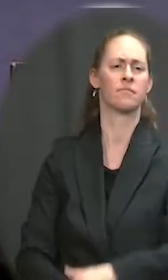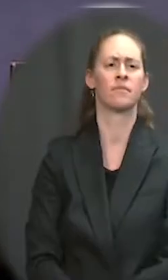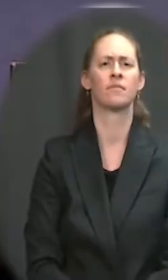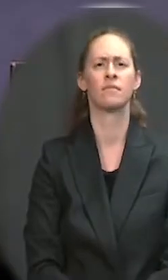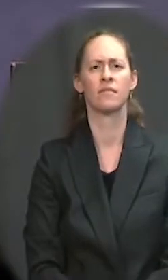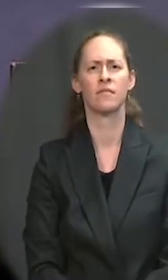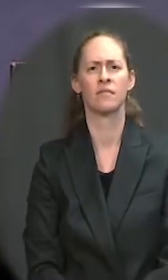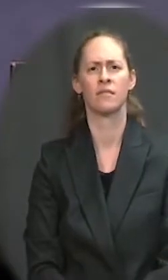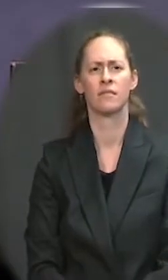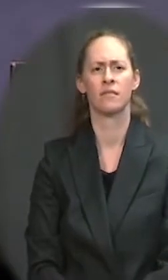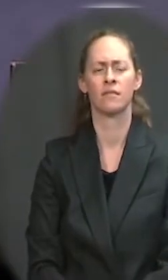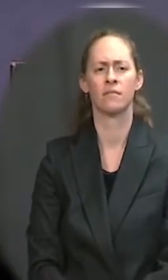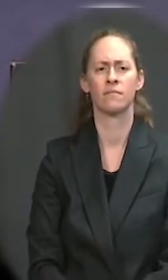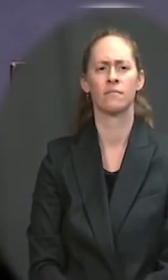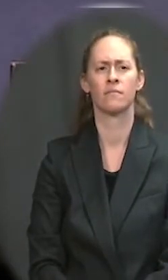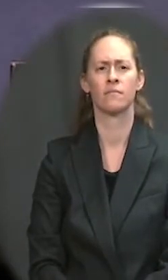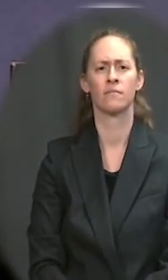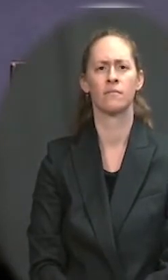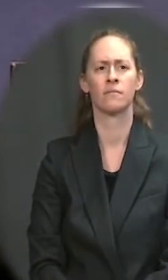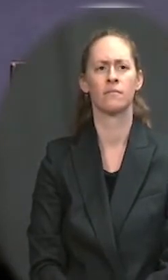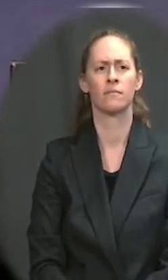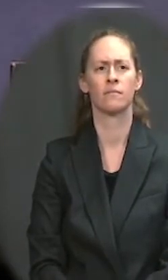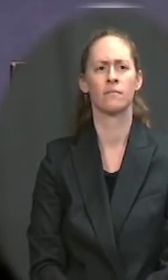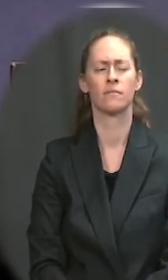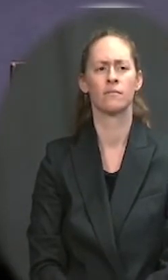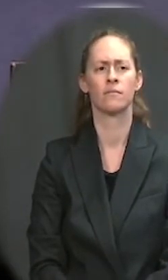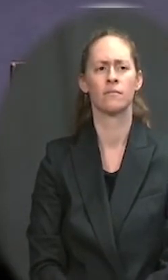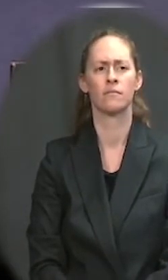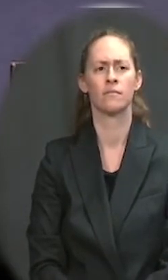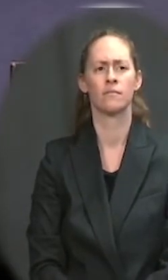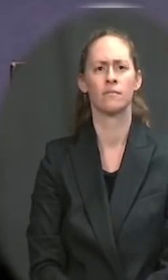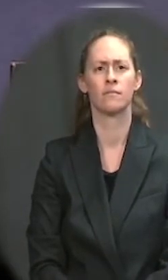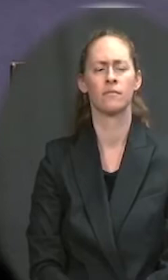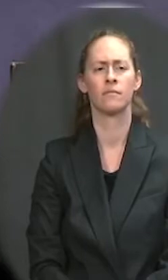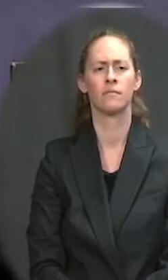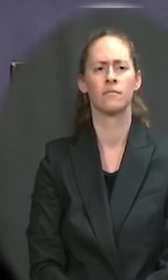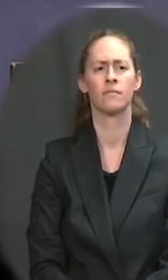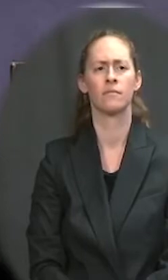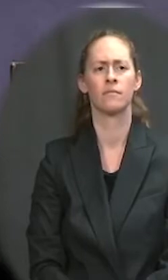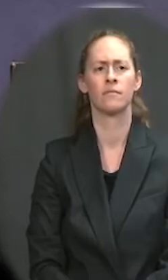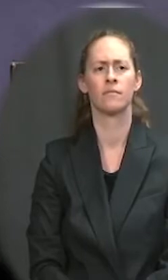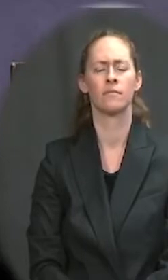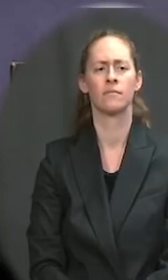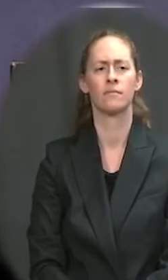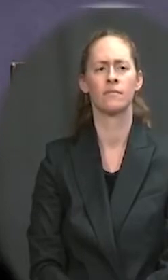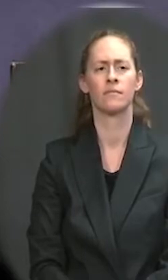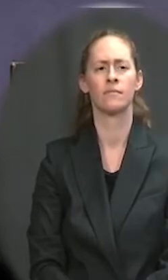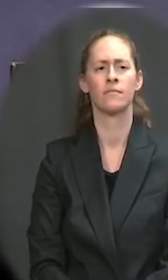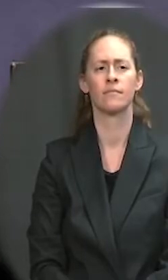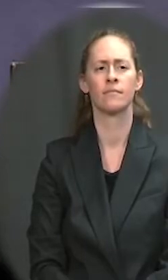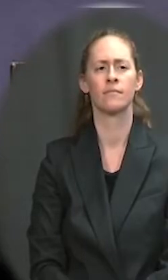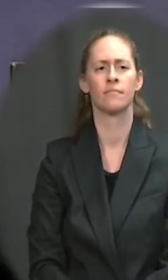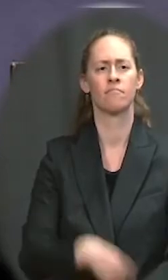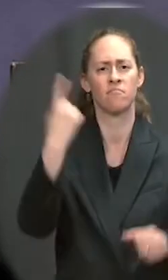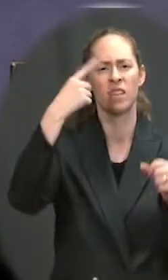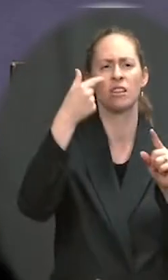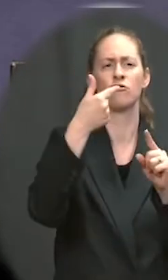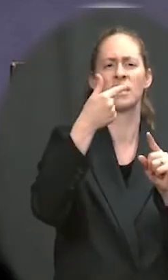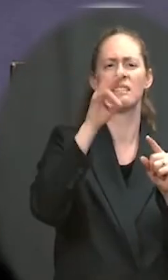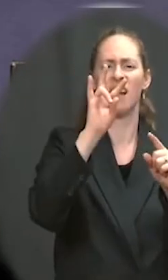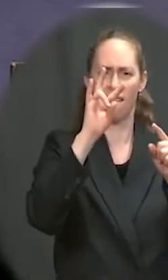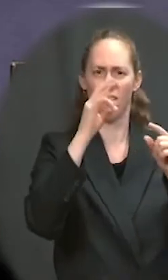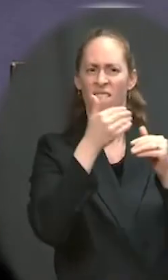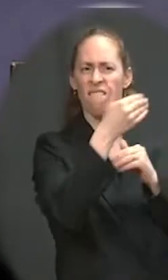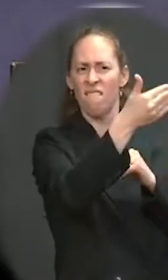the issue of the G7 meeting and the subsequent meetings with Putin, have you — you have any news for us on that front,